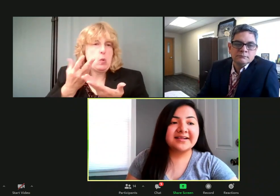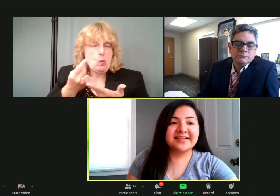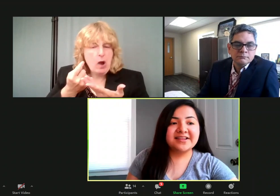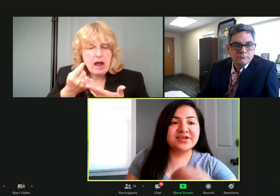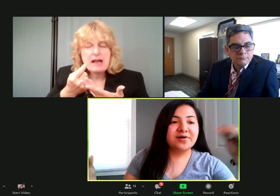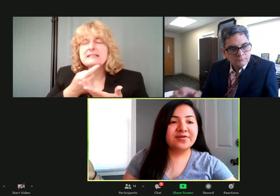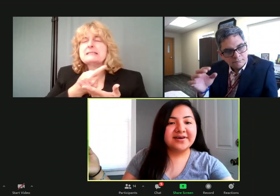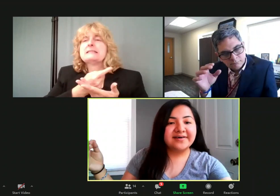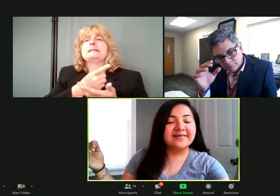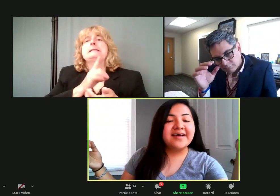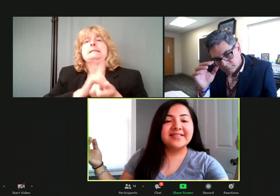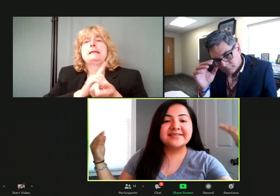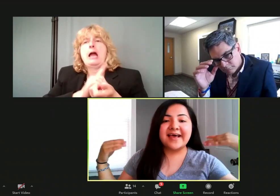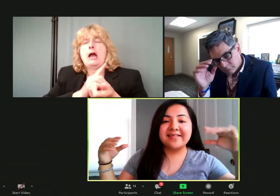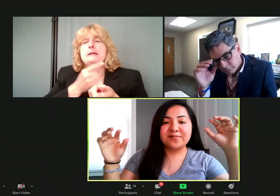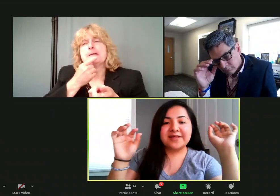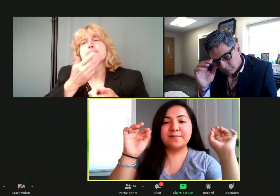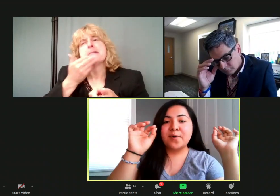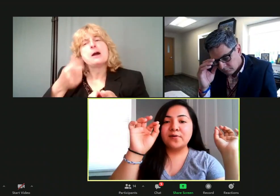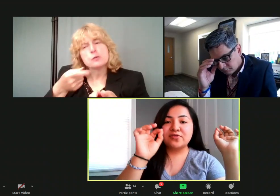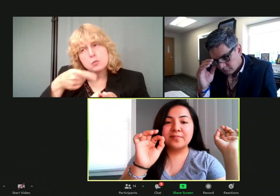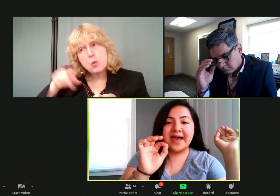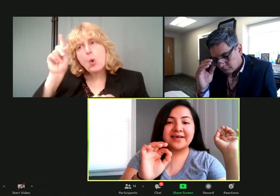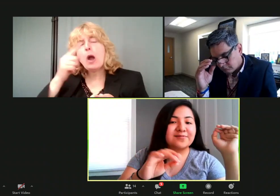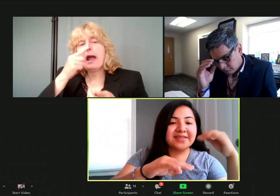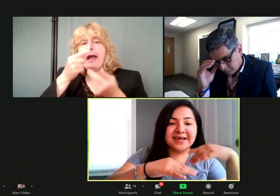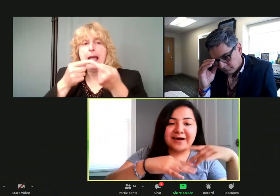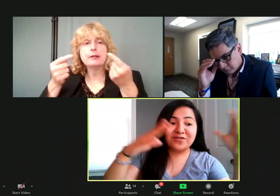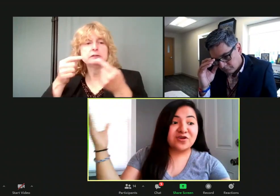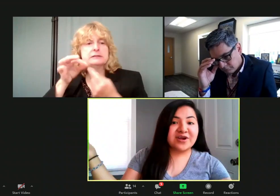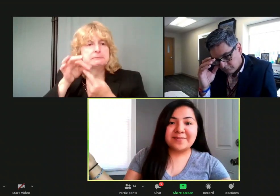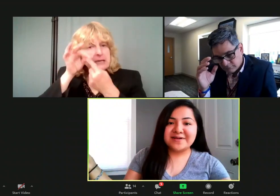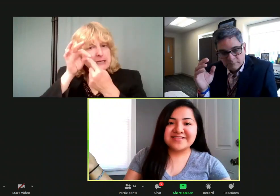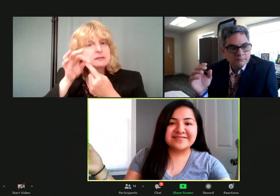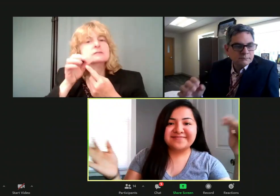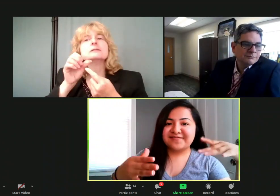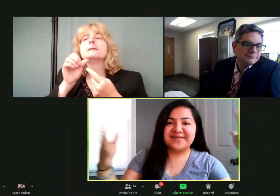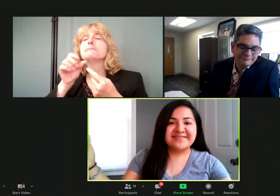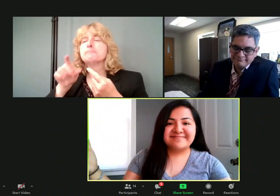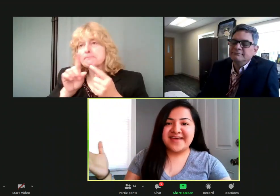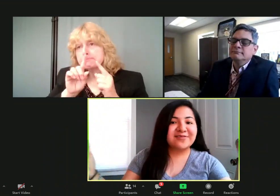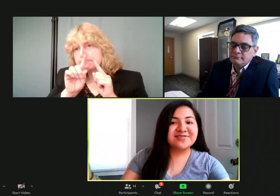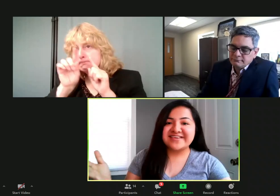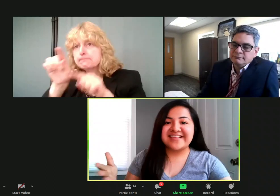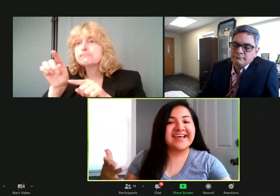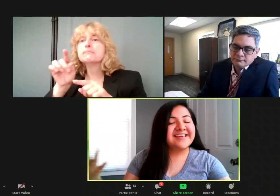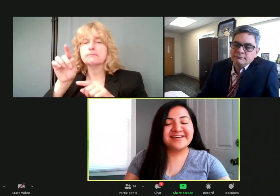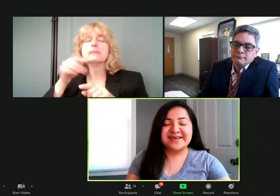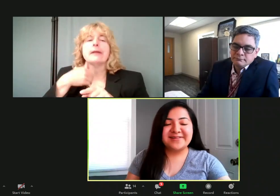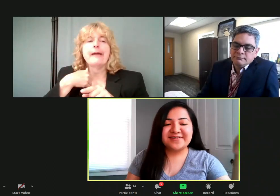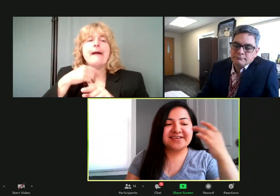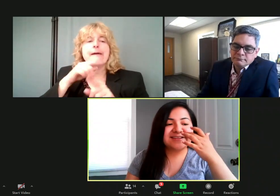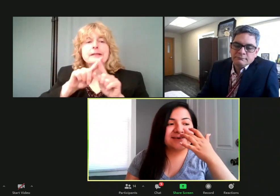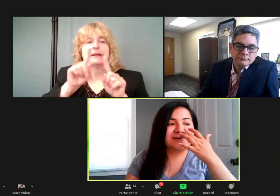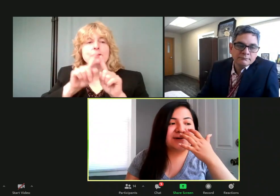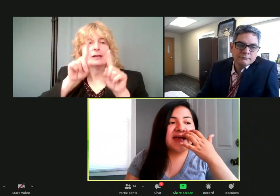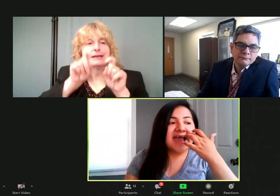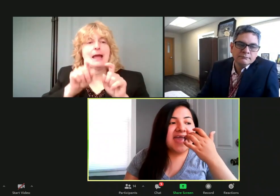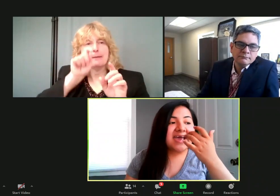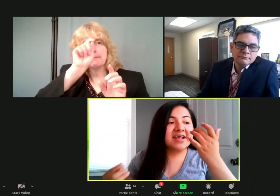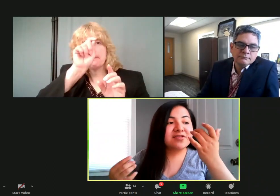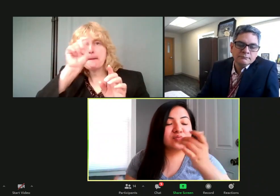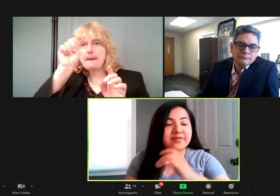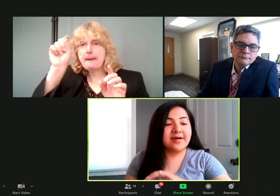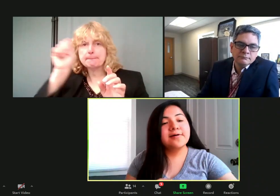so they conducted, you know, the, the test where they poke their backs with like a 30 bunch of different allergies that he could be allergic to.